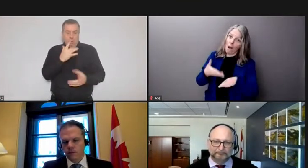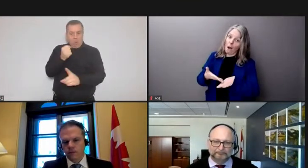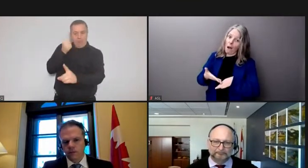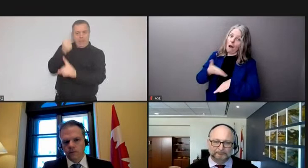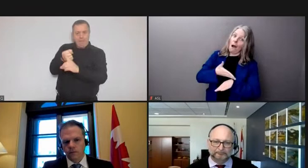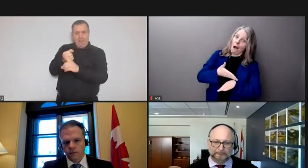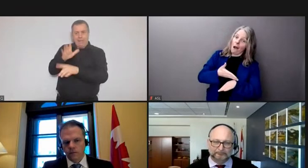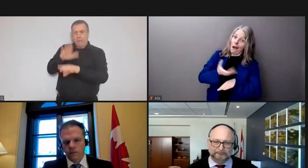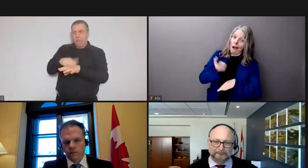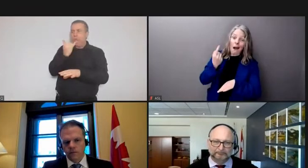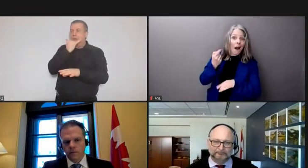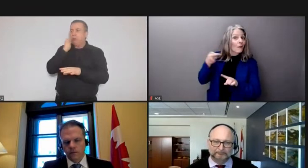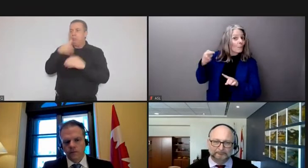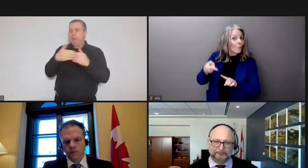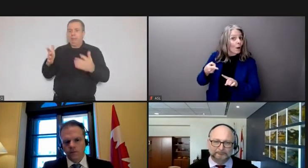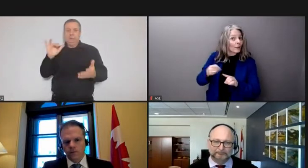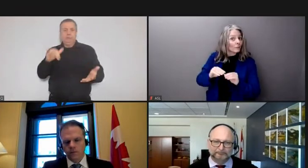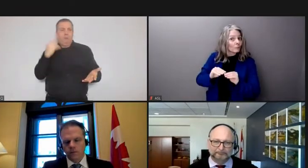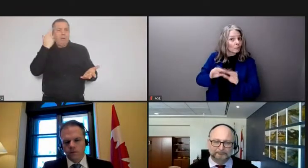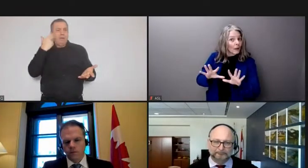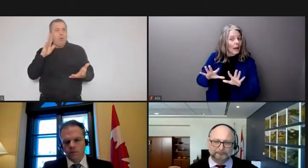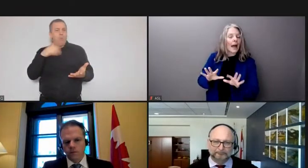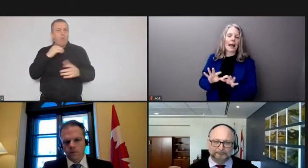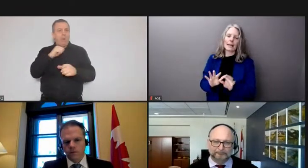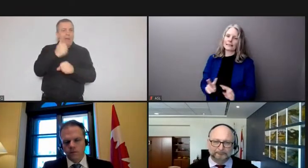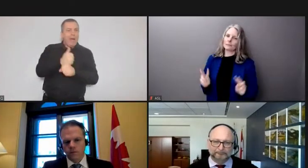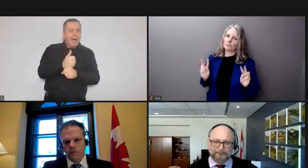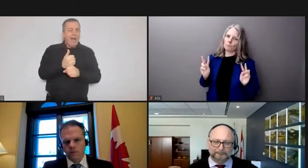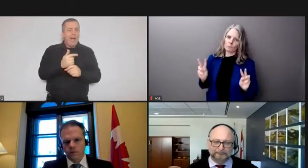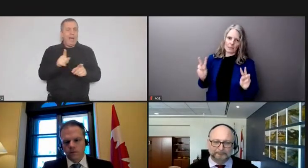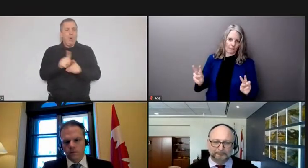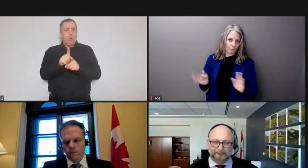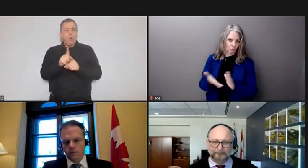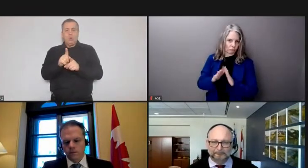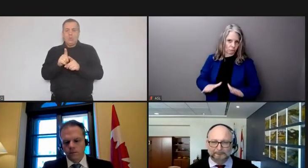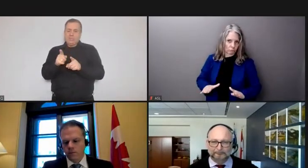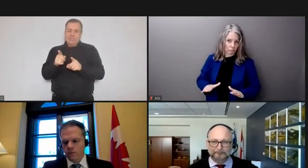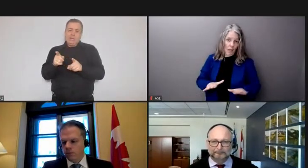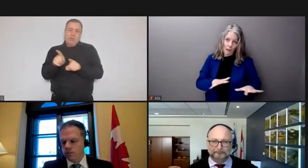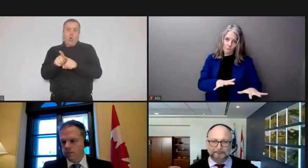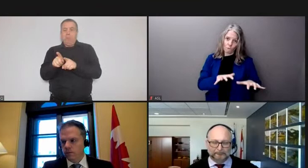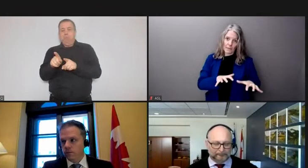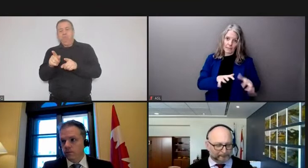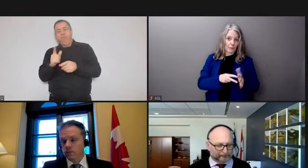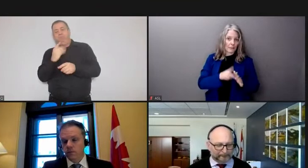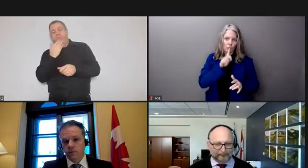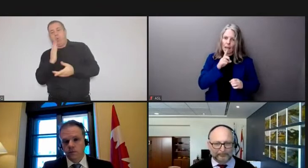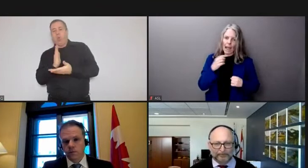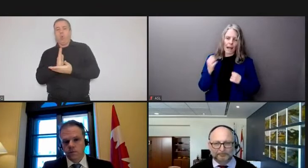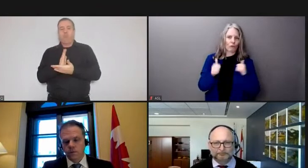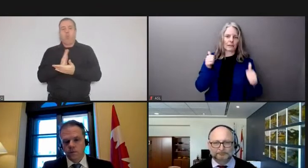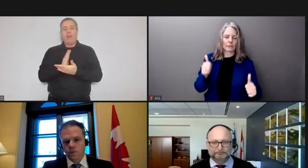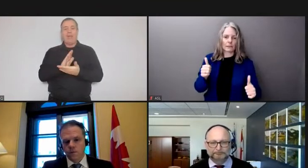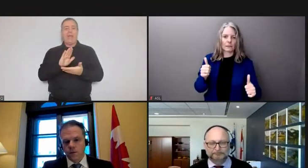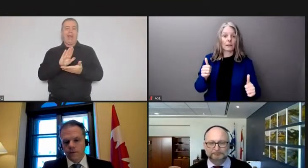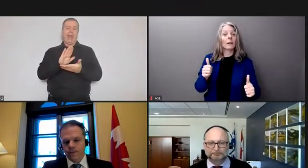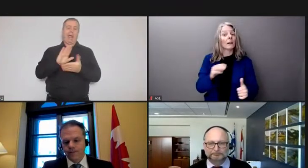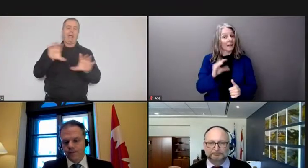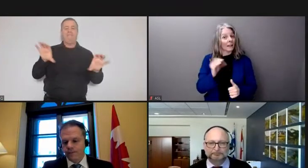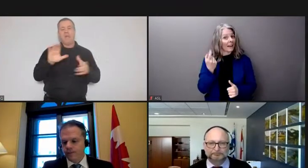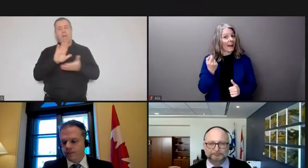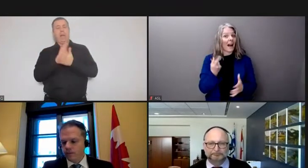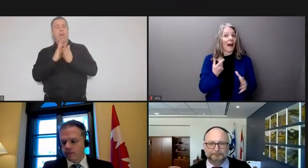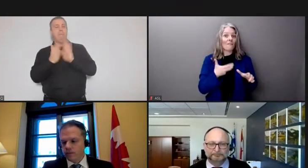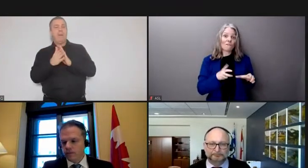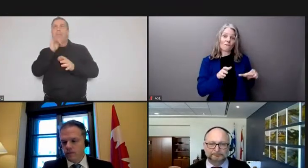peaceful impact and the other aspect of the financial tools that I would point to as being really effective and important